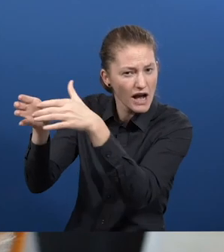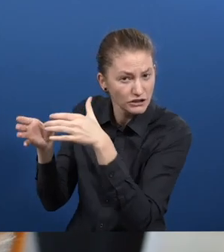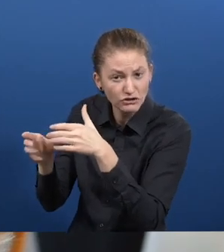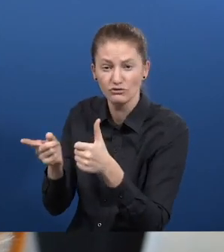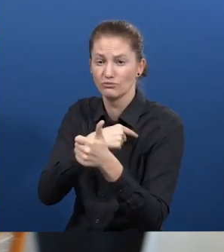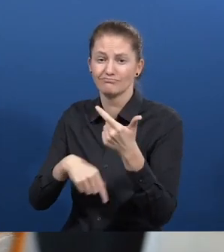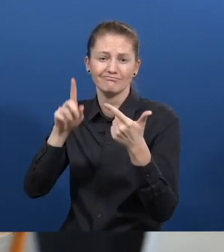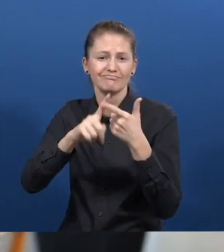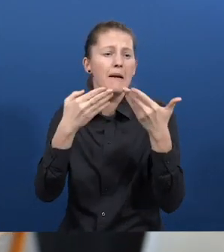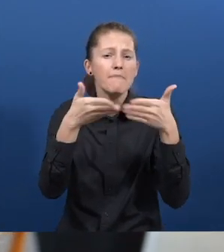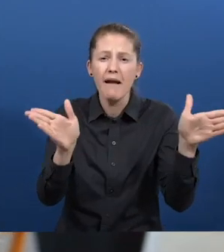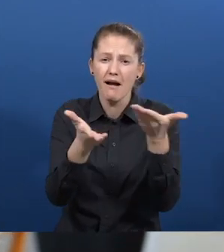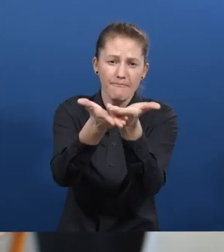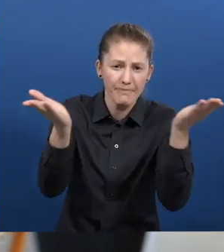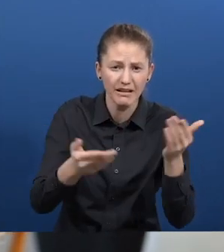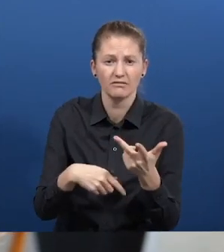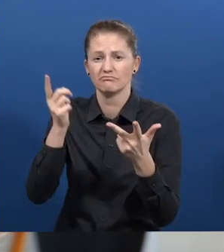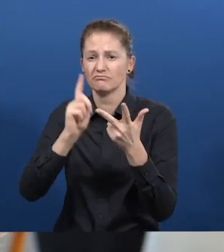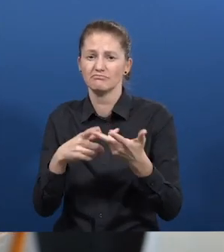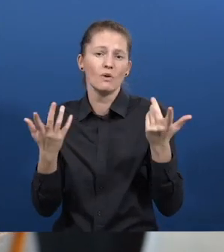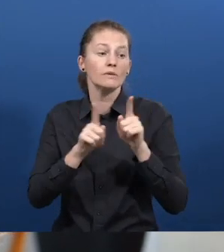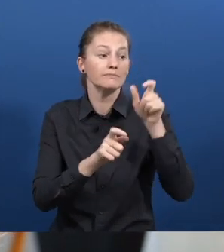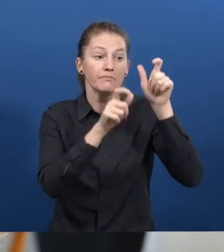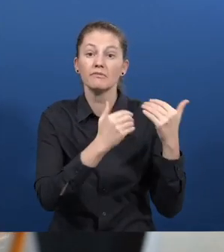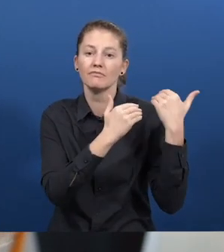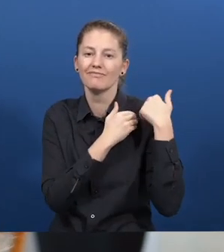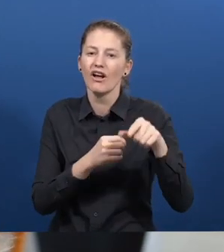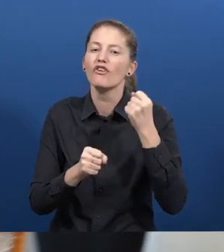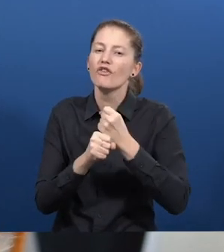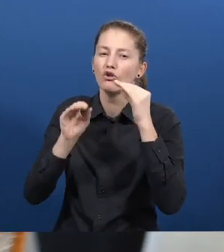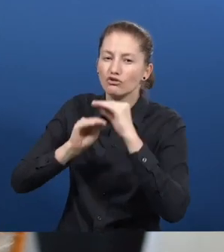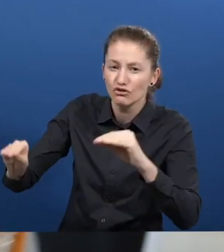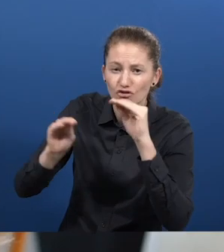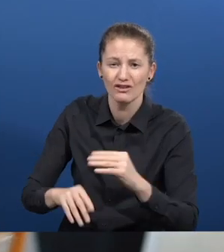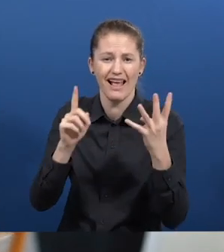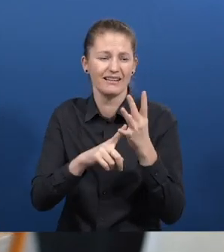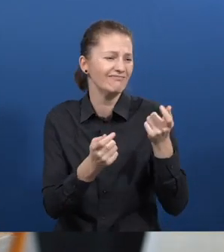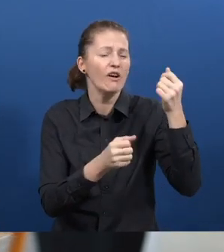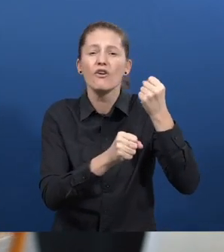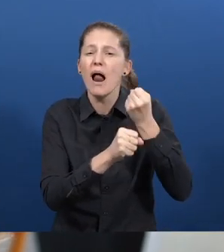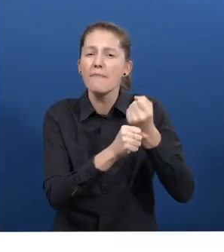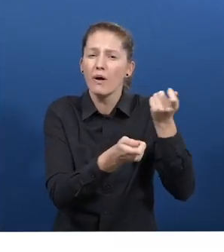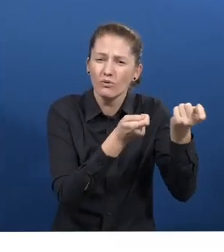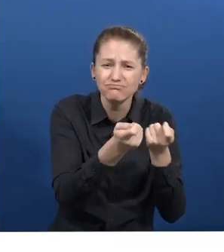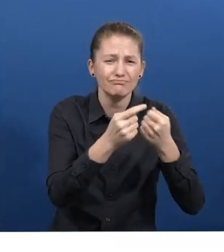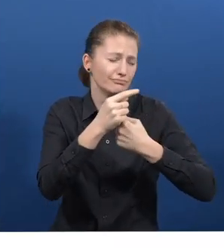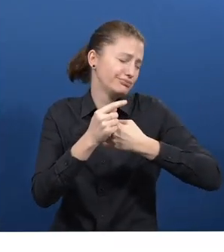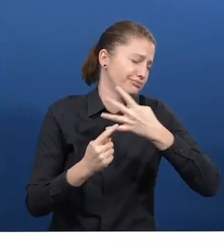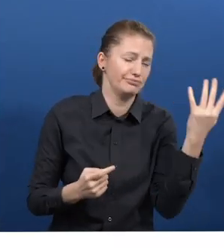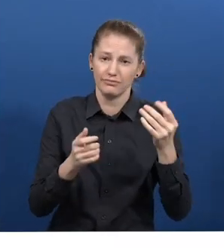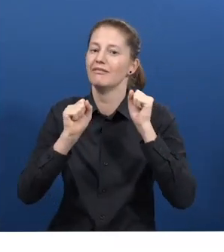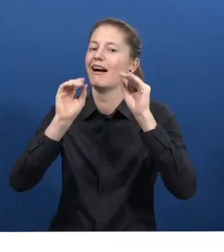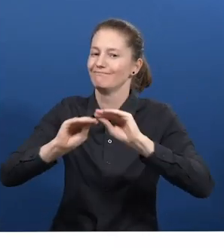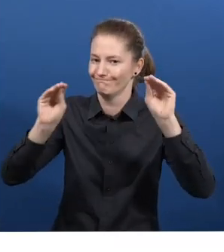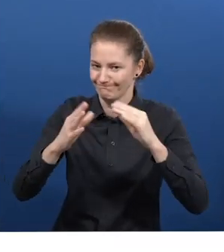training, labor intermediation and all those professionals who would like to improve on their way to achieve labor inclusion. How did this